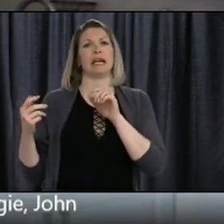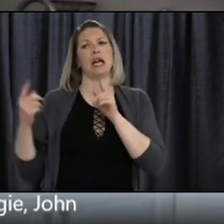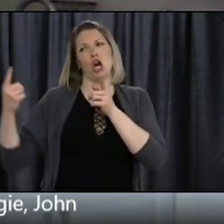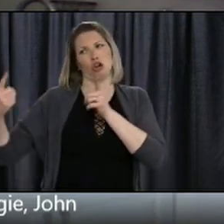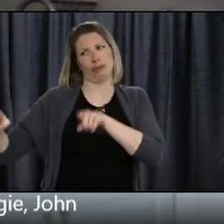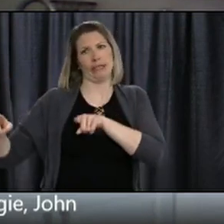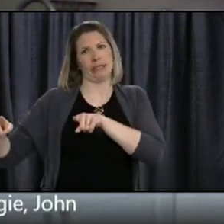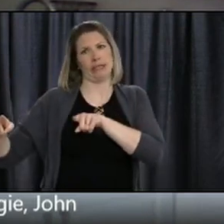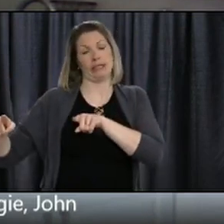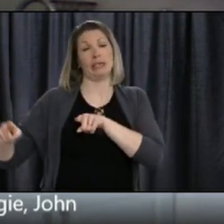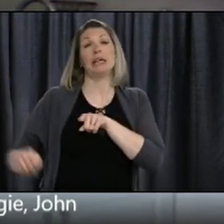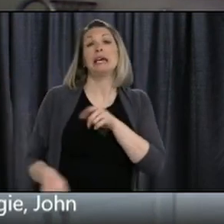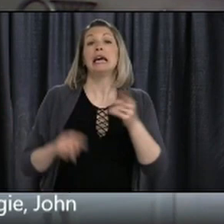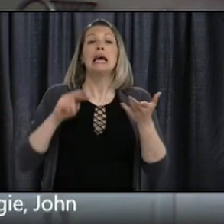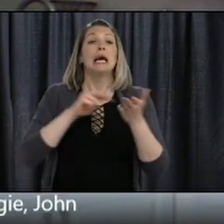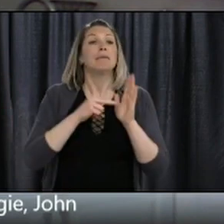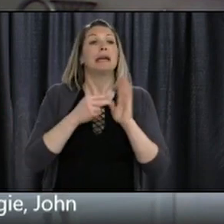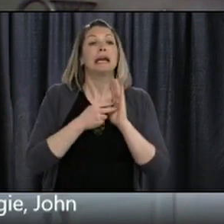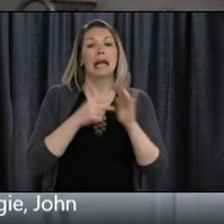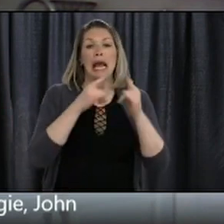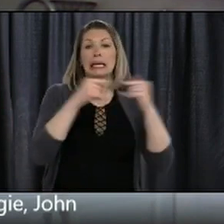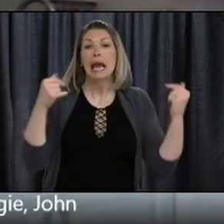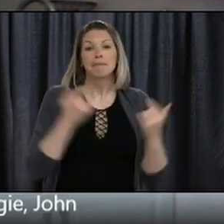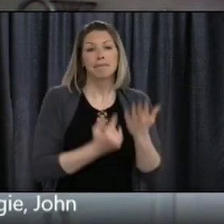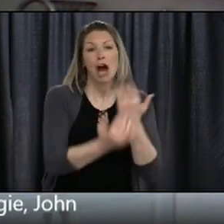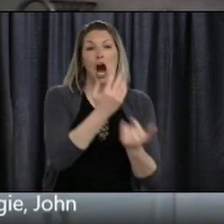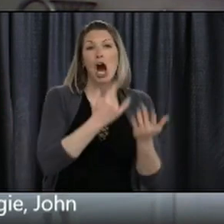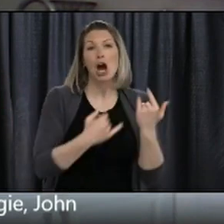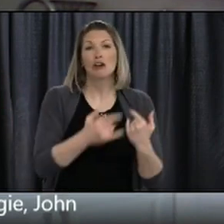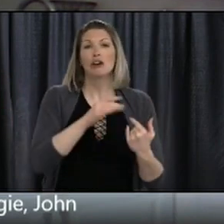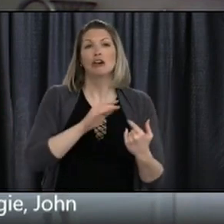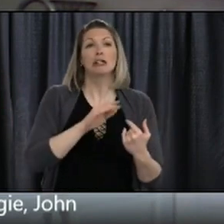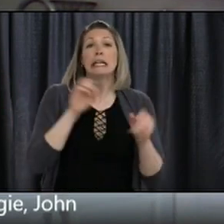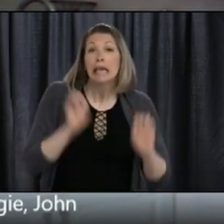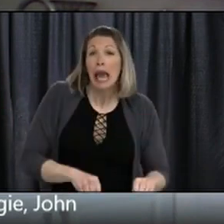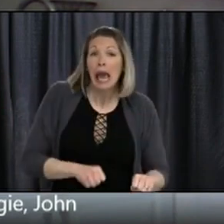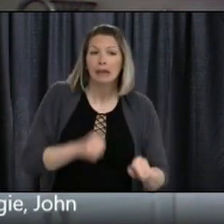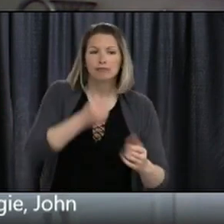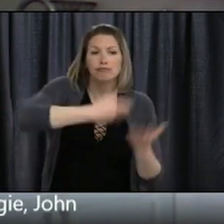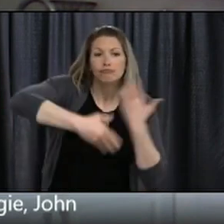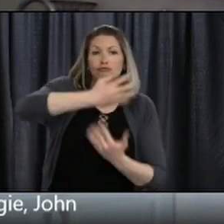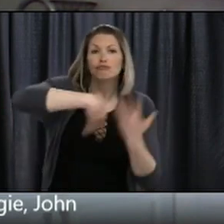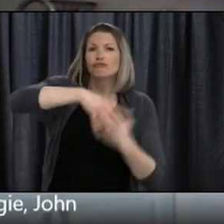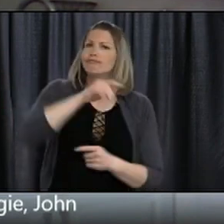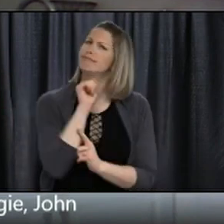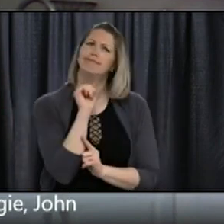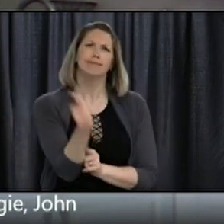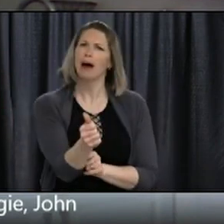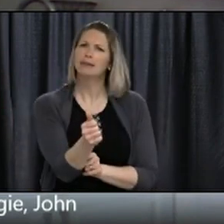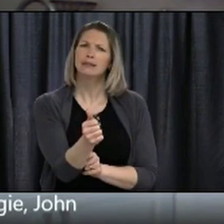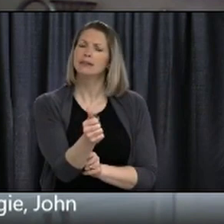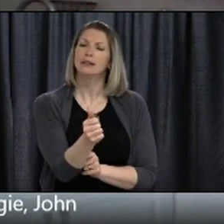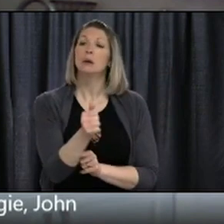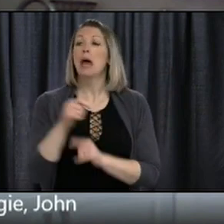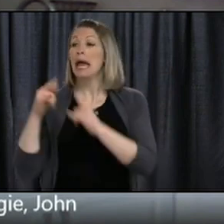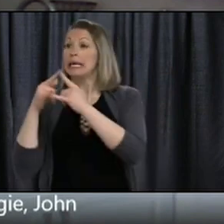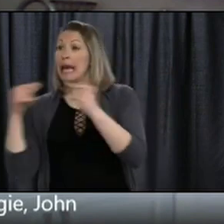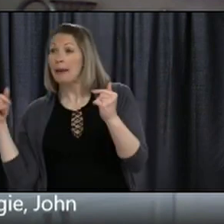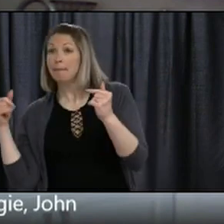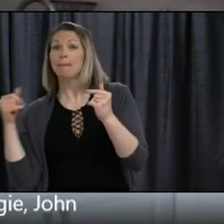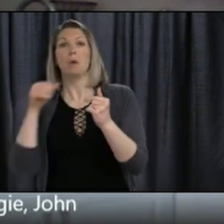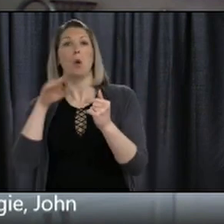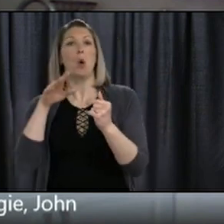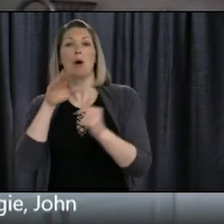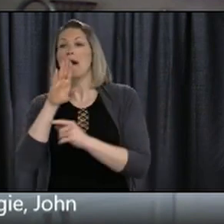campfires at cabins under that excuse. We still need to look to physical